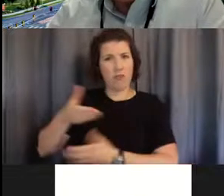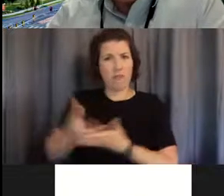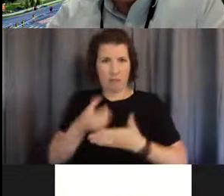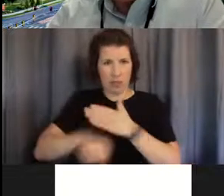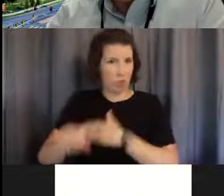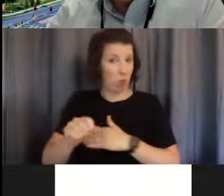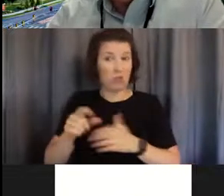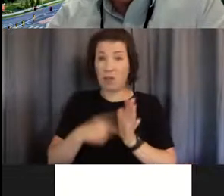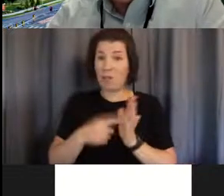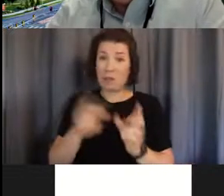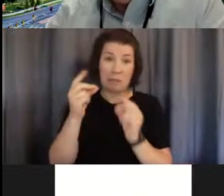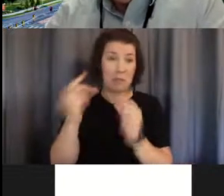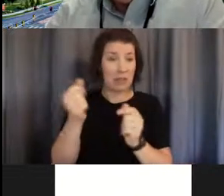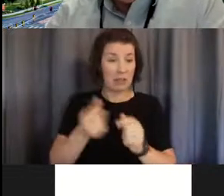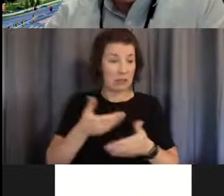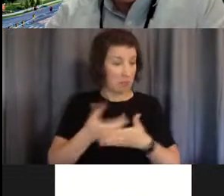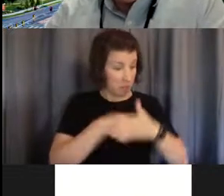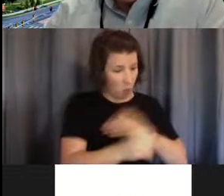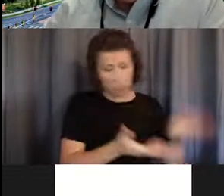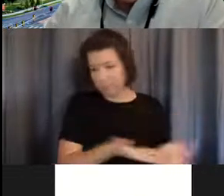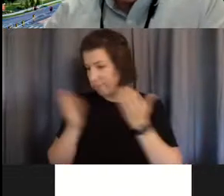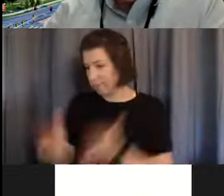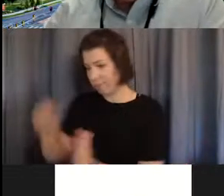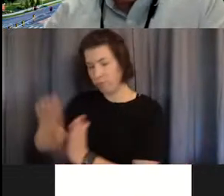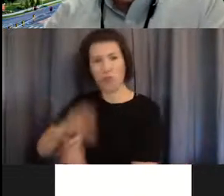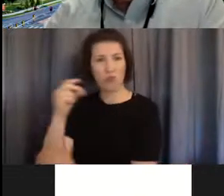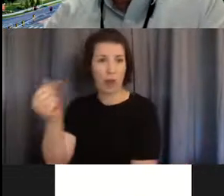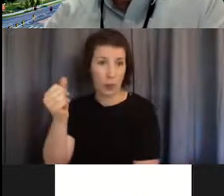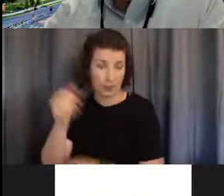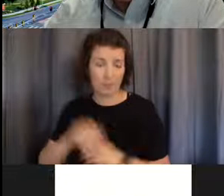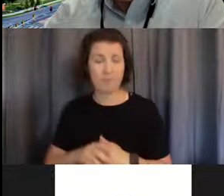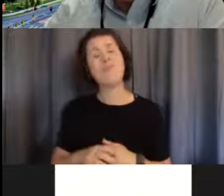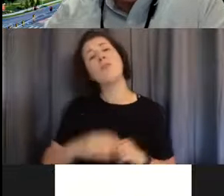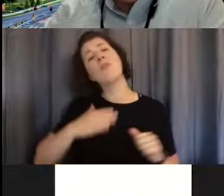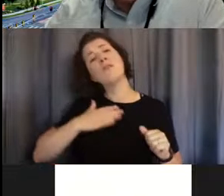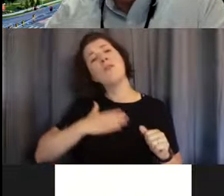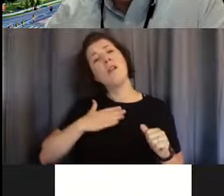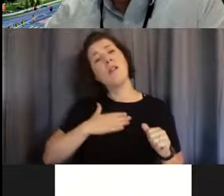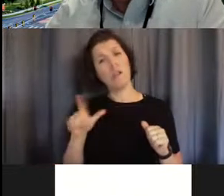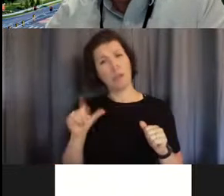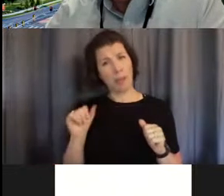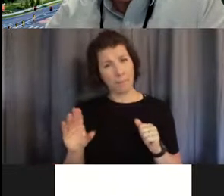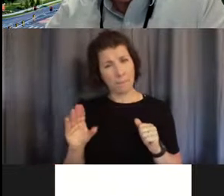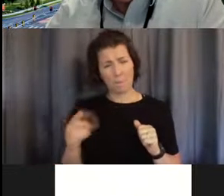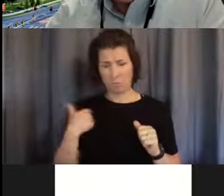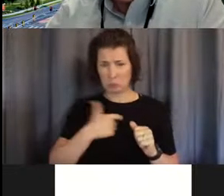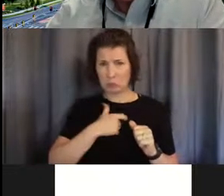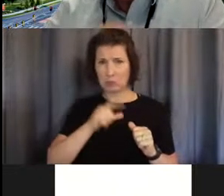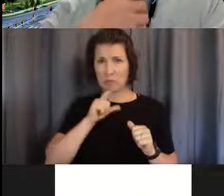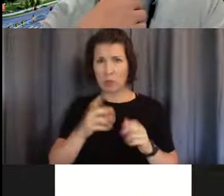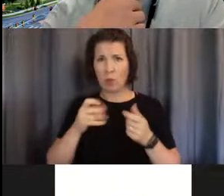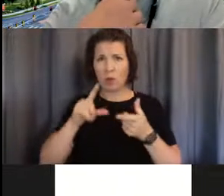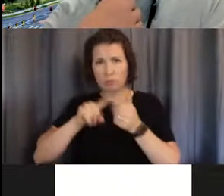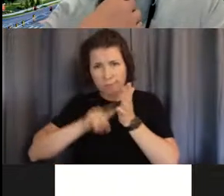immediately after birth. And so my laboratory really is wanting to look into ways